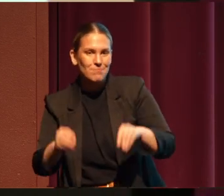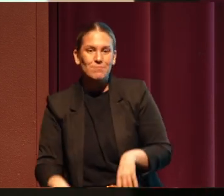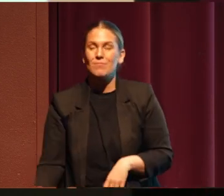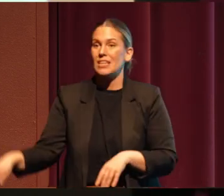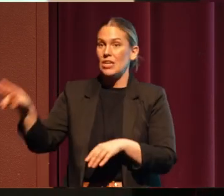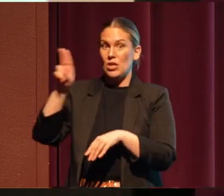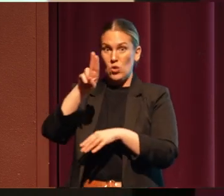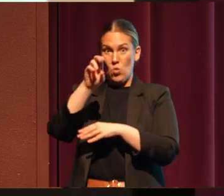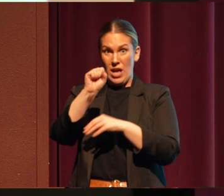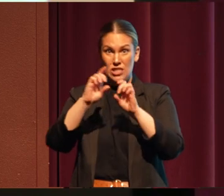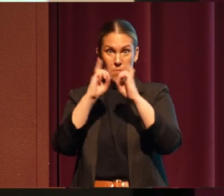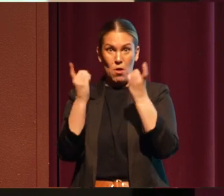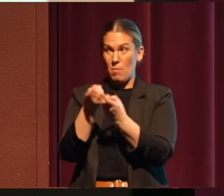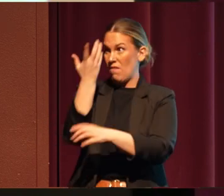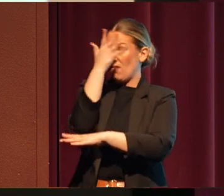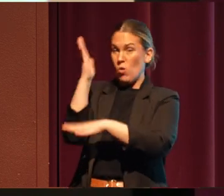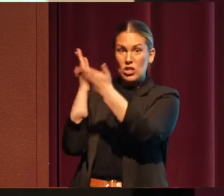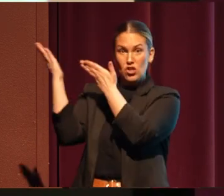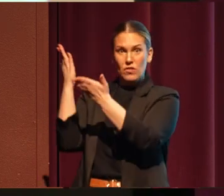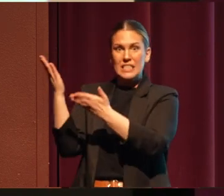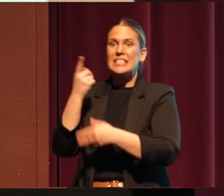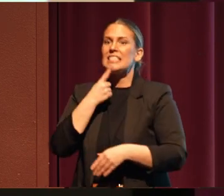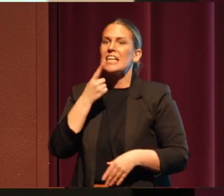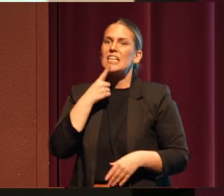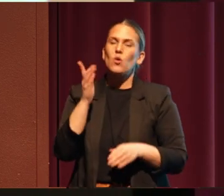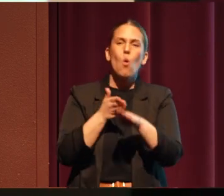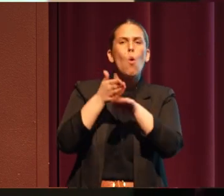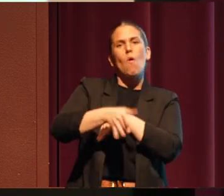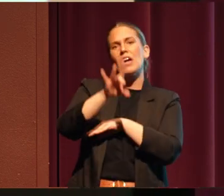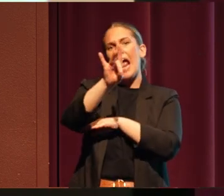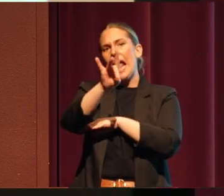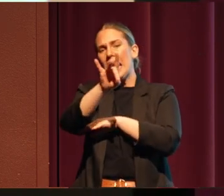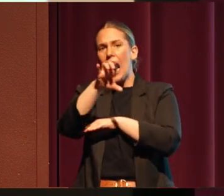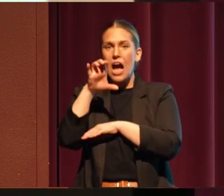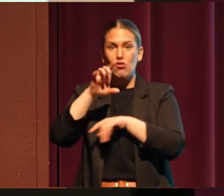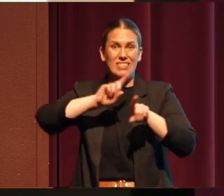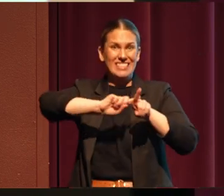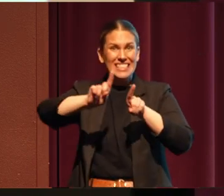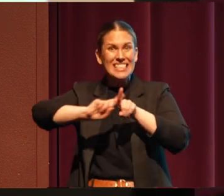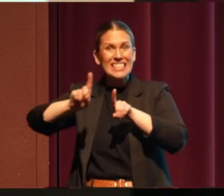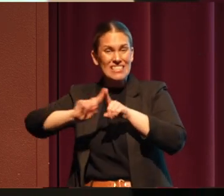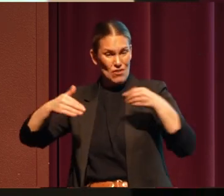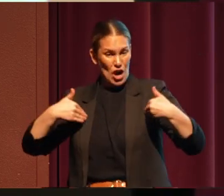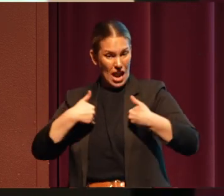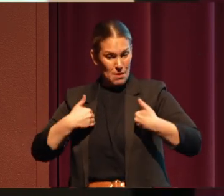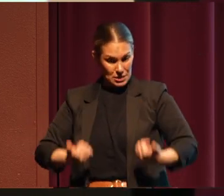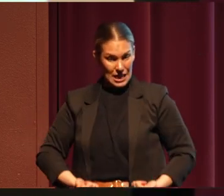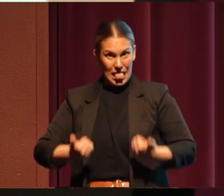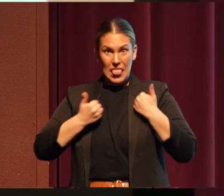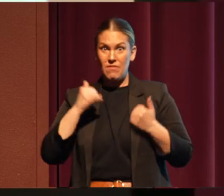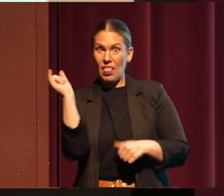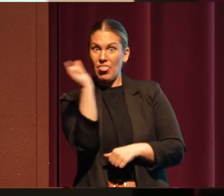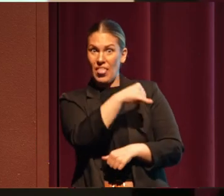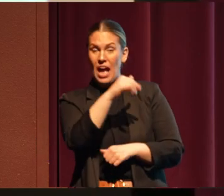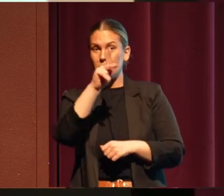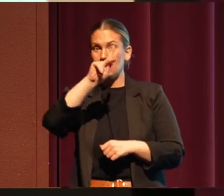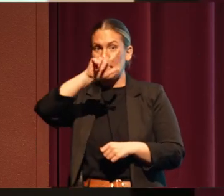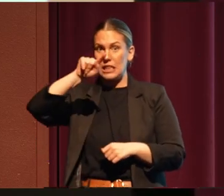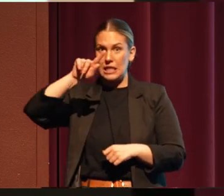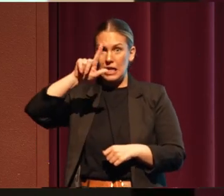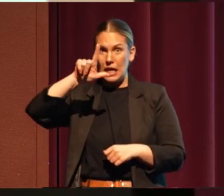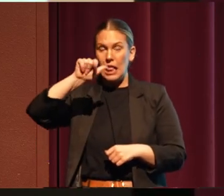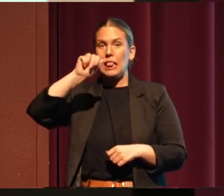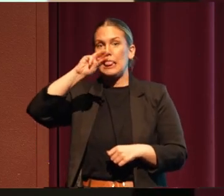Service says that over 800 different animals live in the Klamath Marsh. That's today.